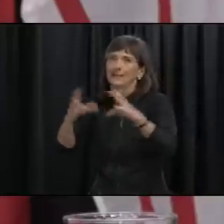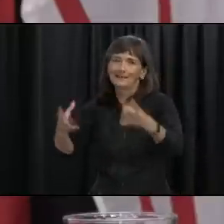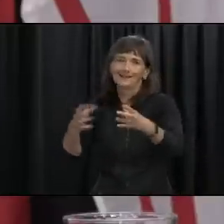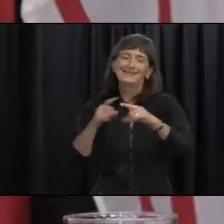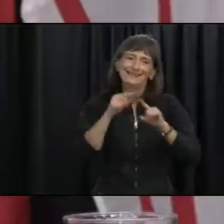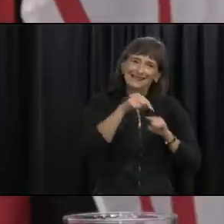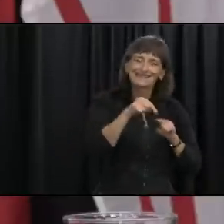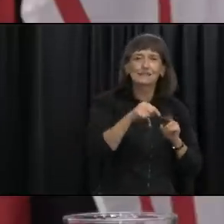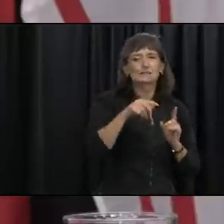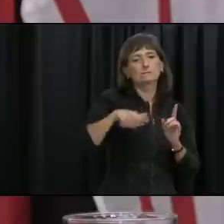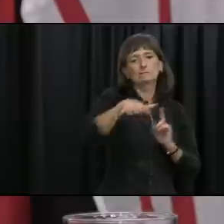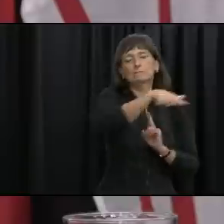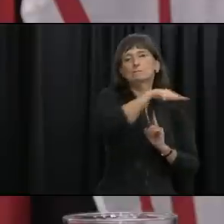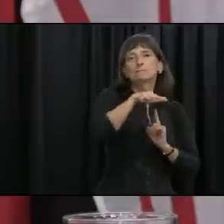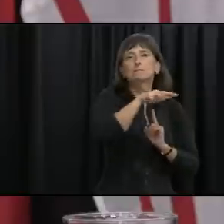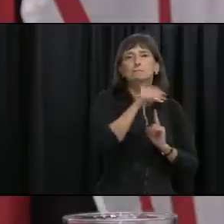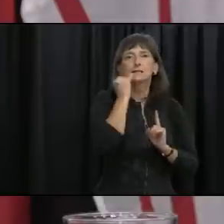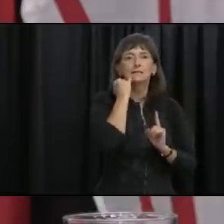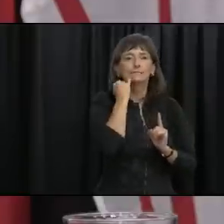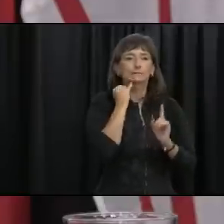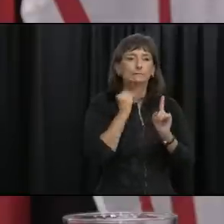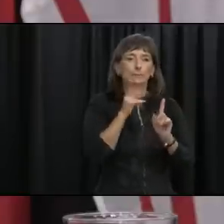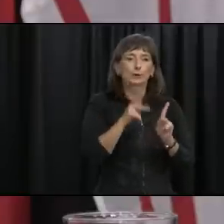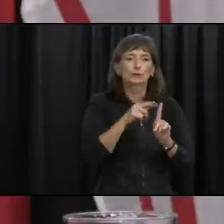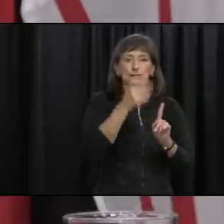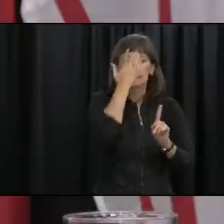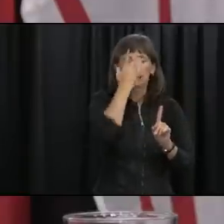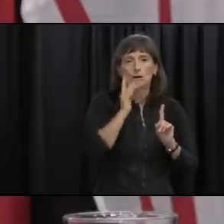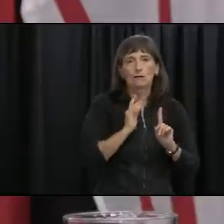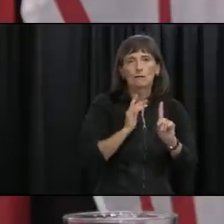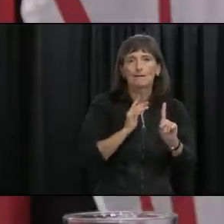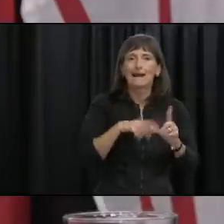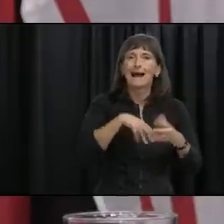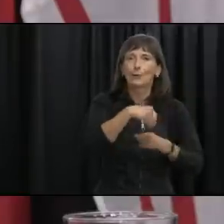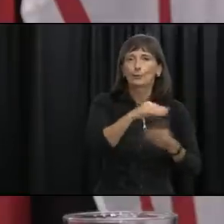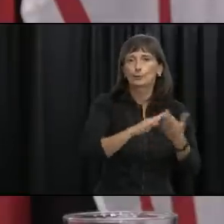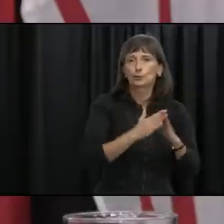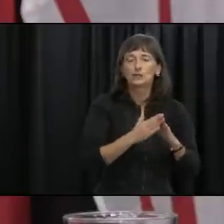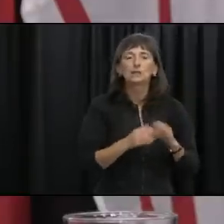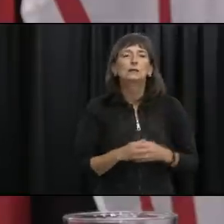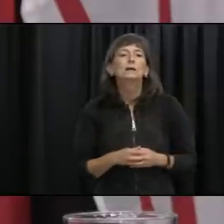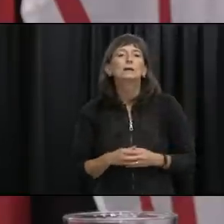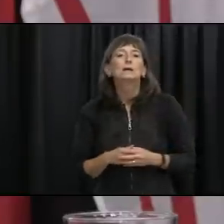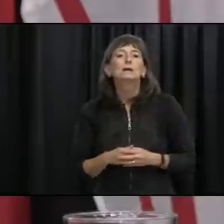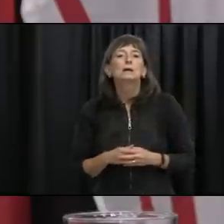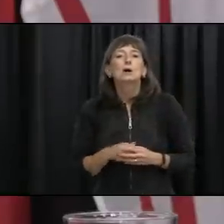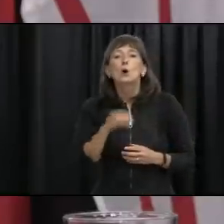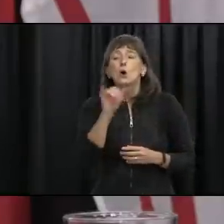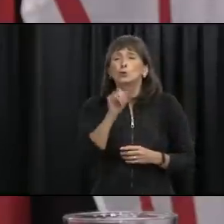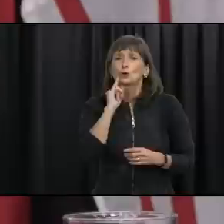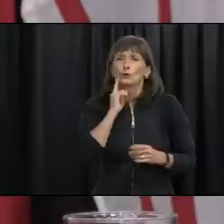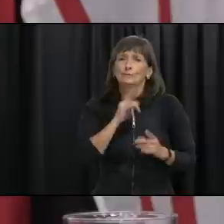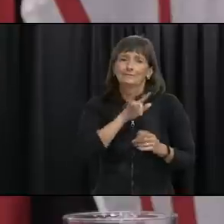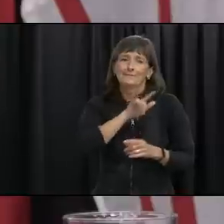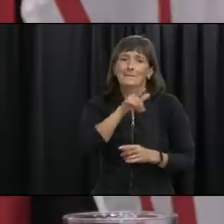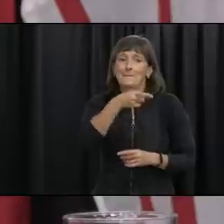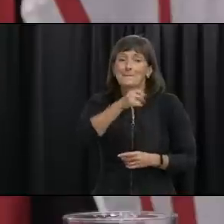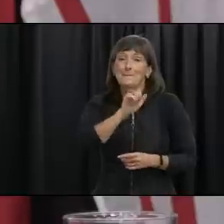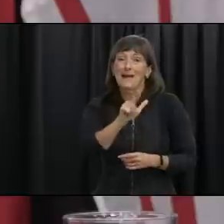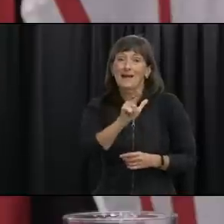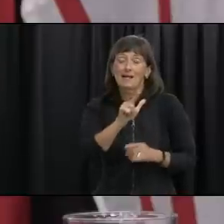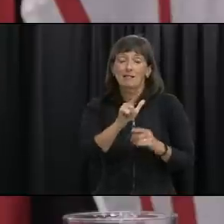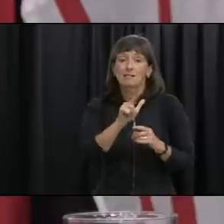in the uh context of this case uh concerns the pal flight from deer lake um